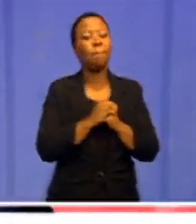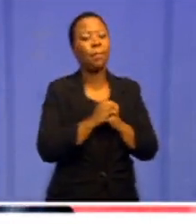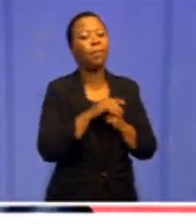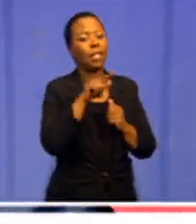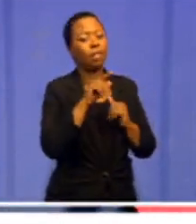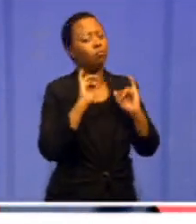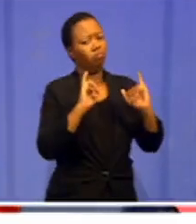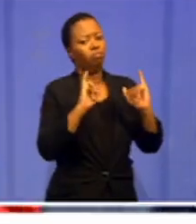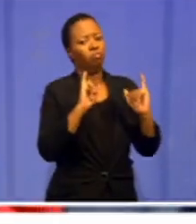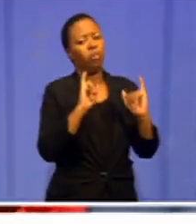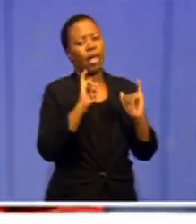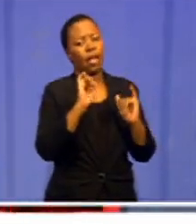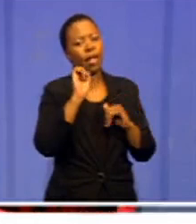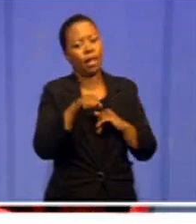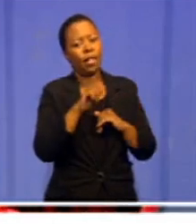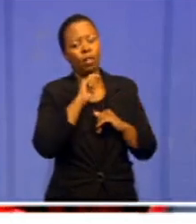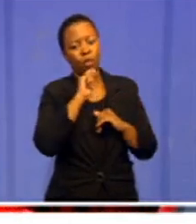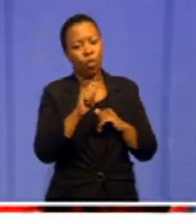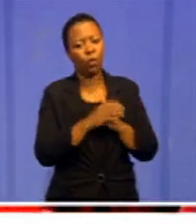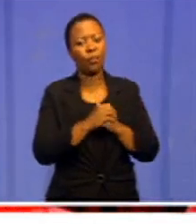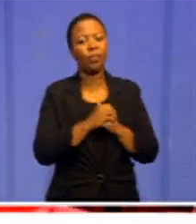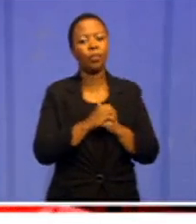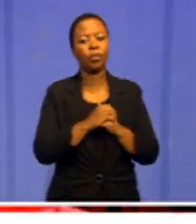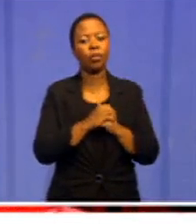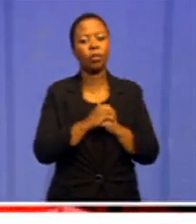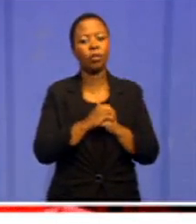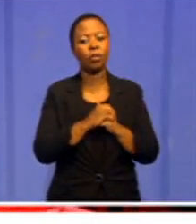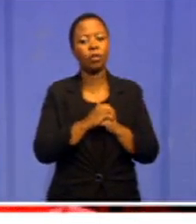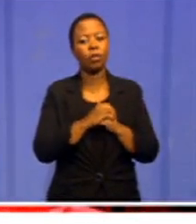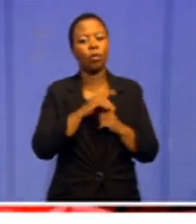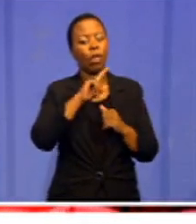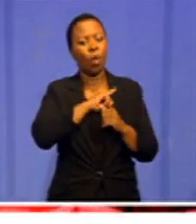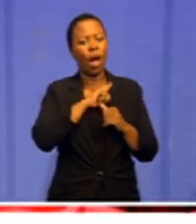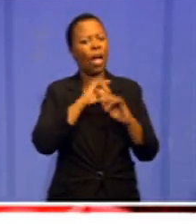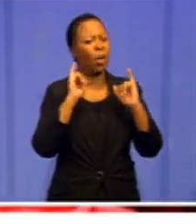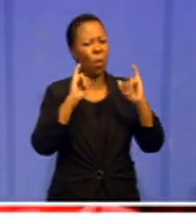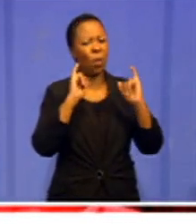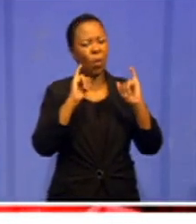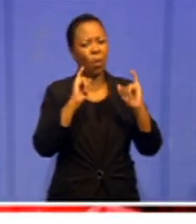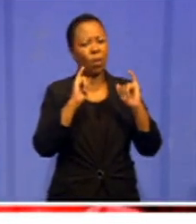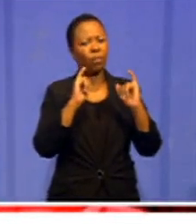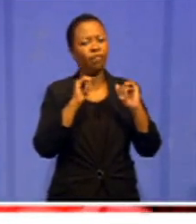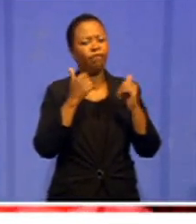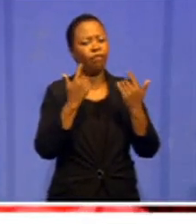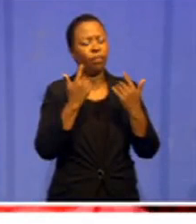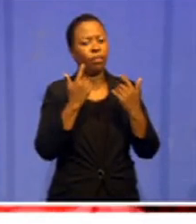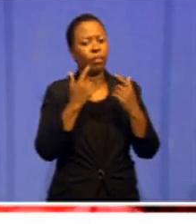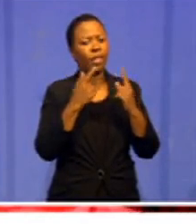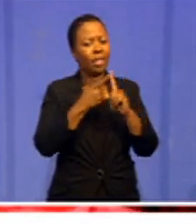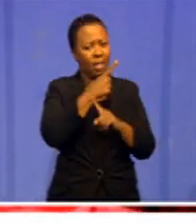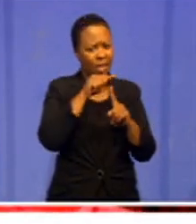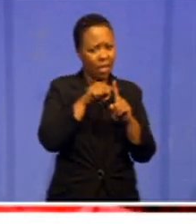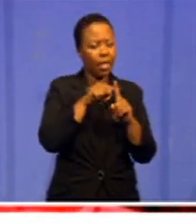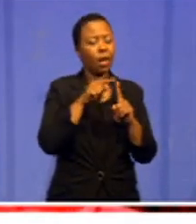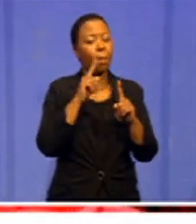because, I mean, the issue of the austerity, which will be a centre of discussions,